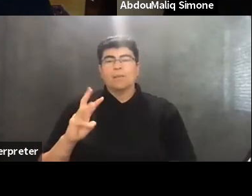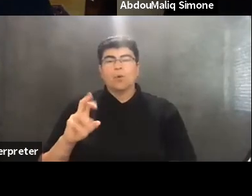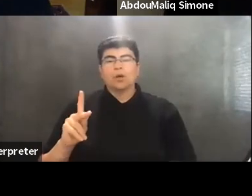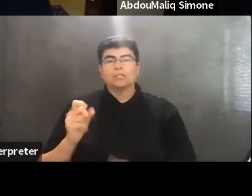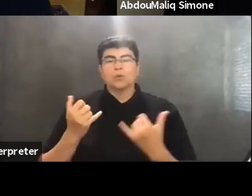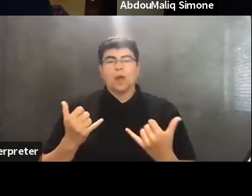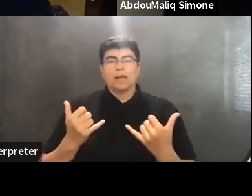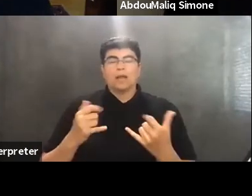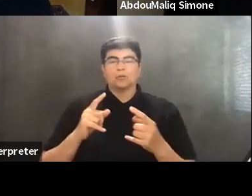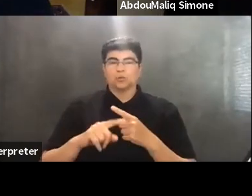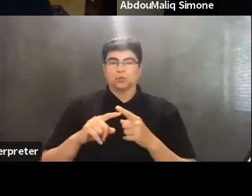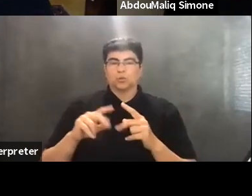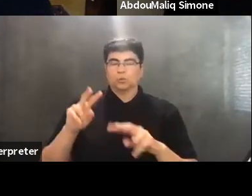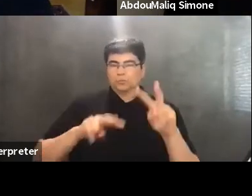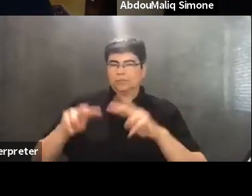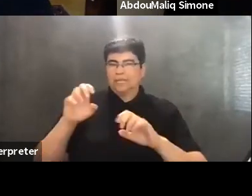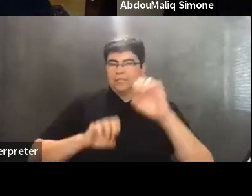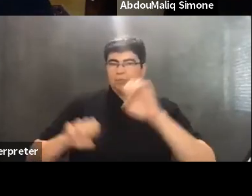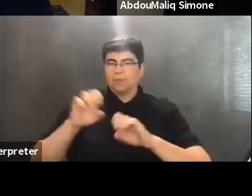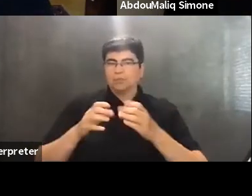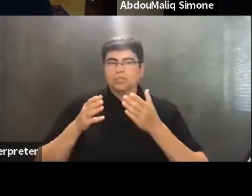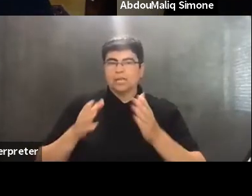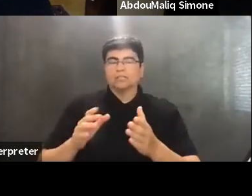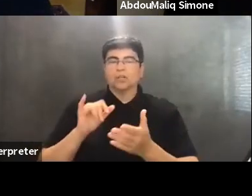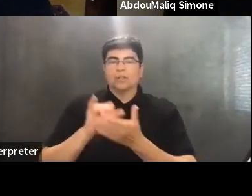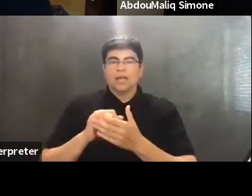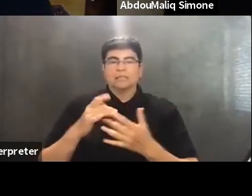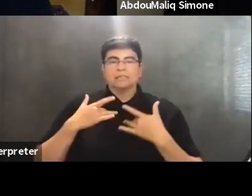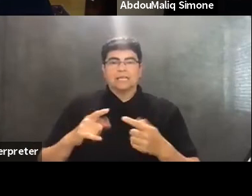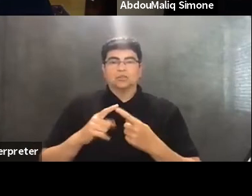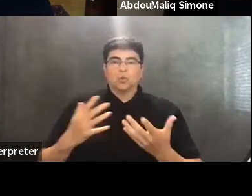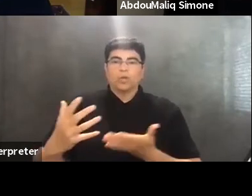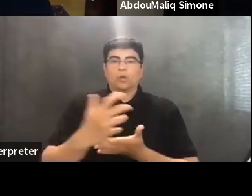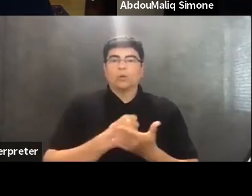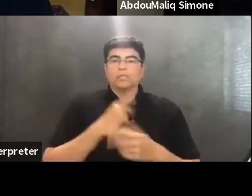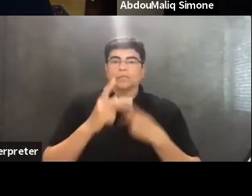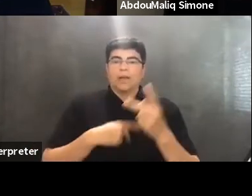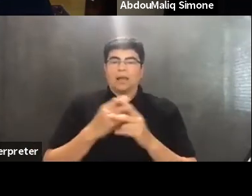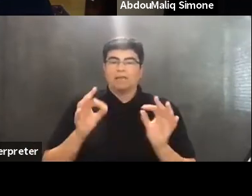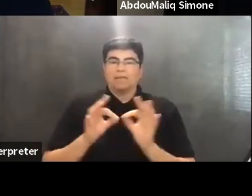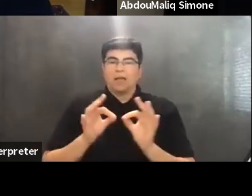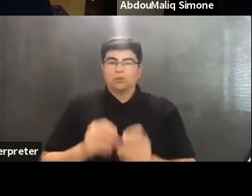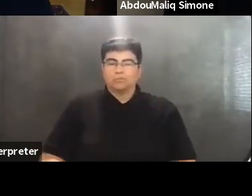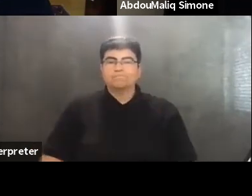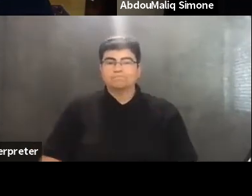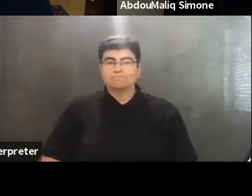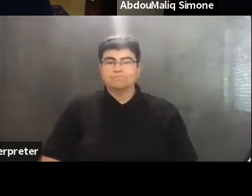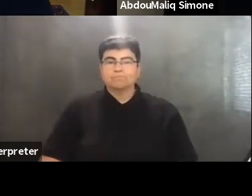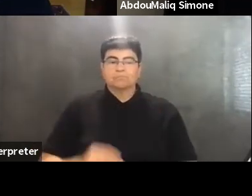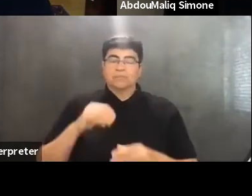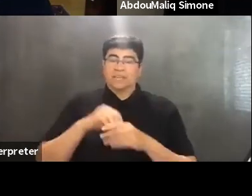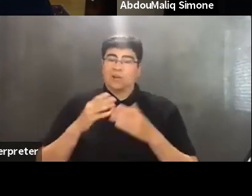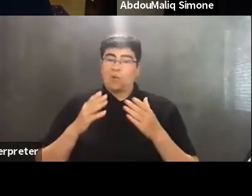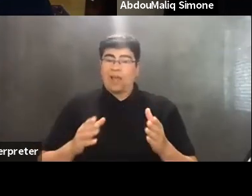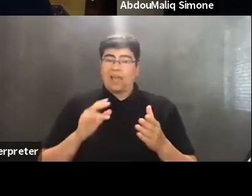the kind of very experimental nature of that attempt to recuperate some kind of value, uh, in a way